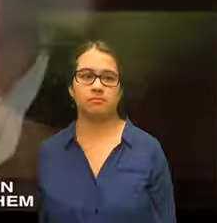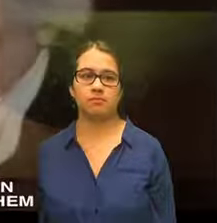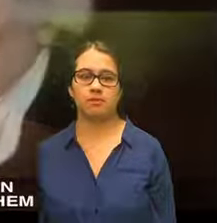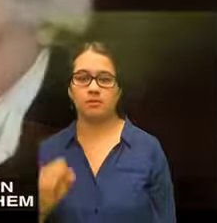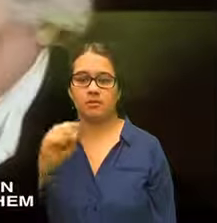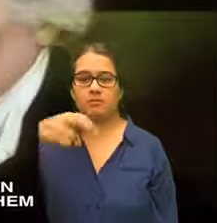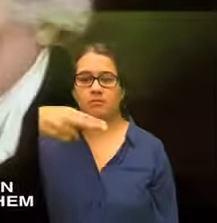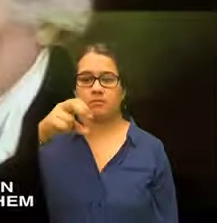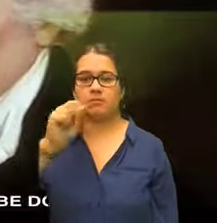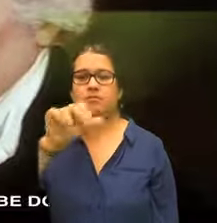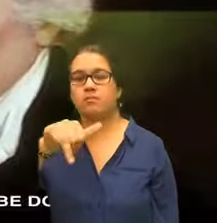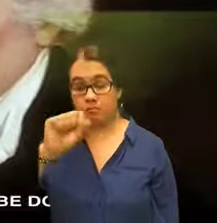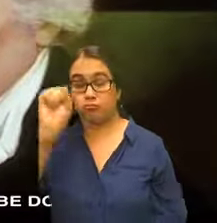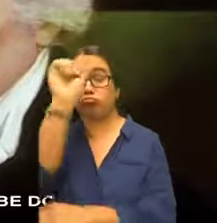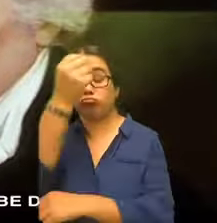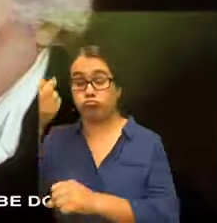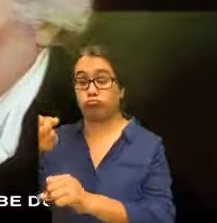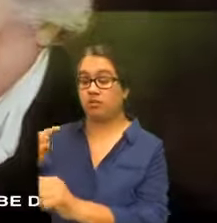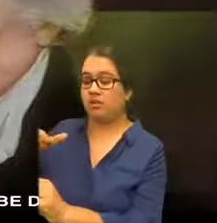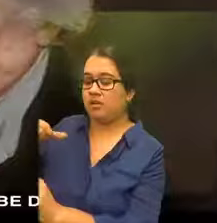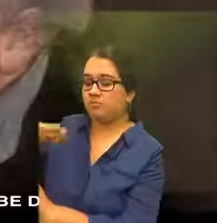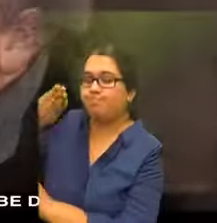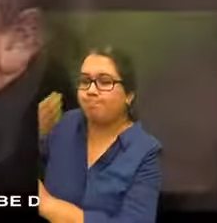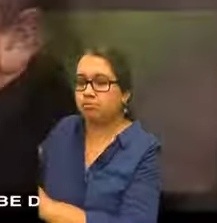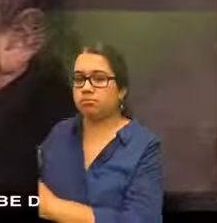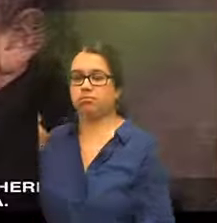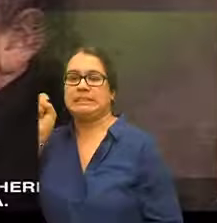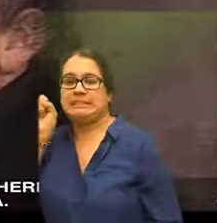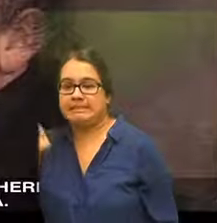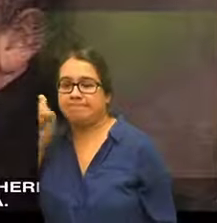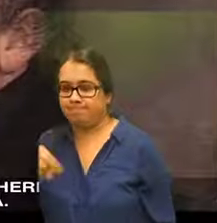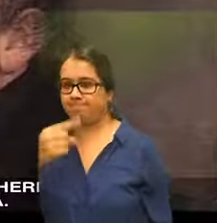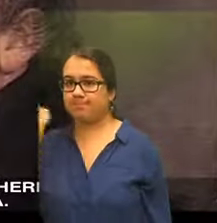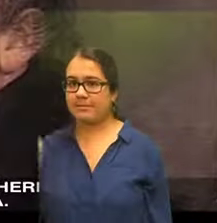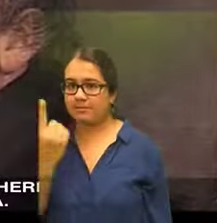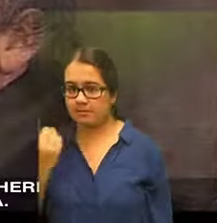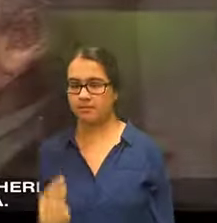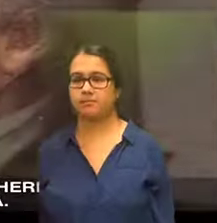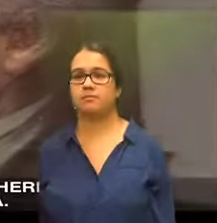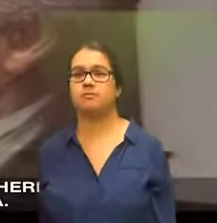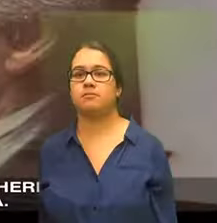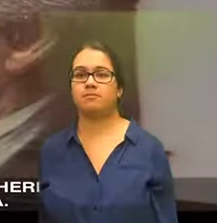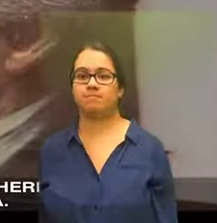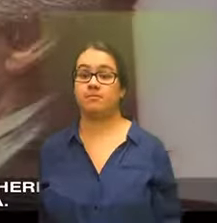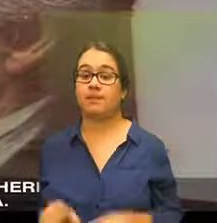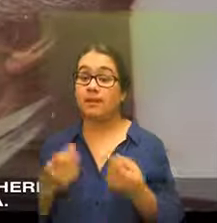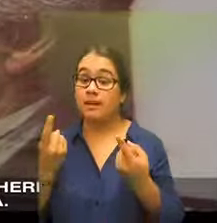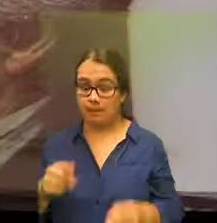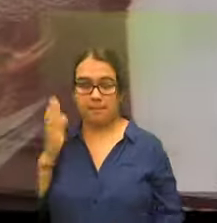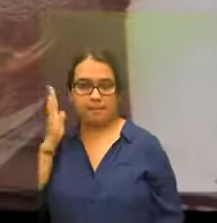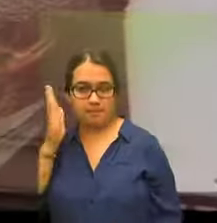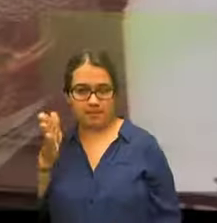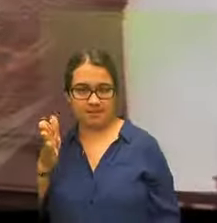Shays' rebellion has convinced them that something must be done and it will happen here in Philadelphia